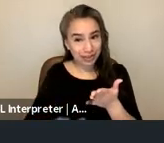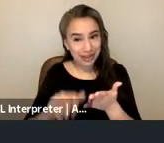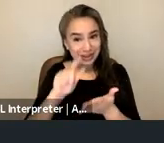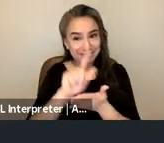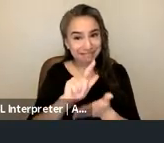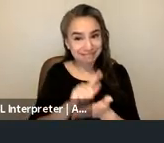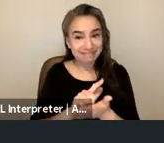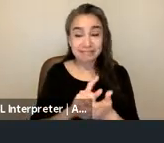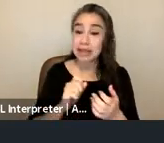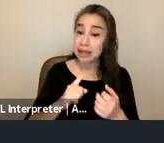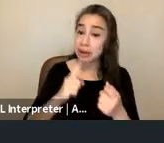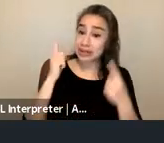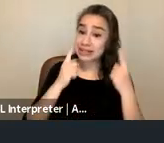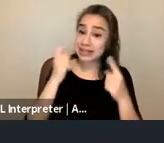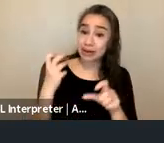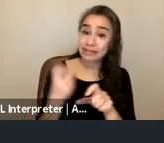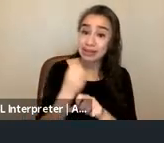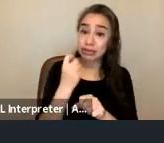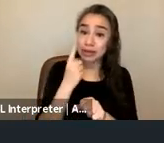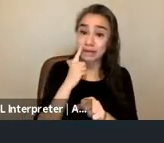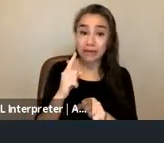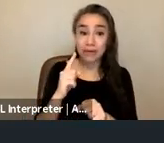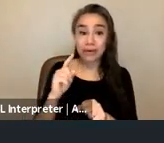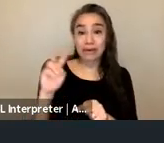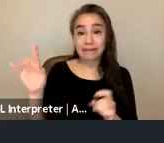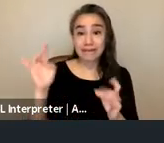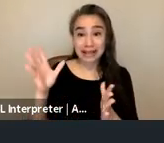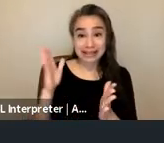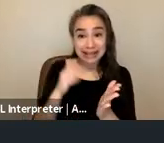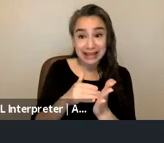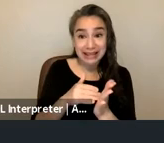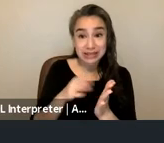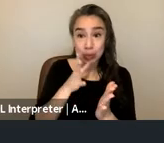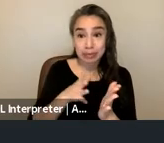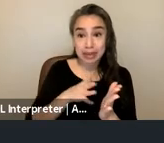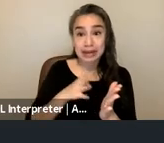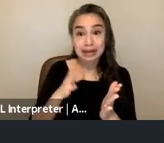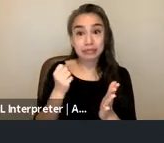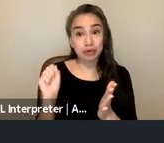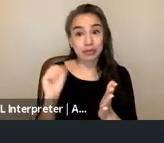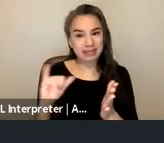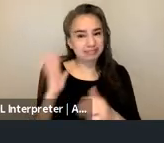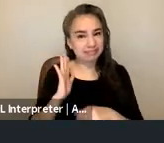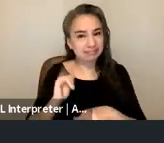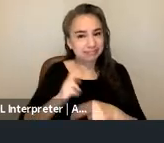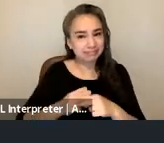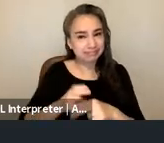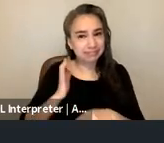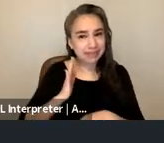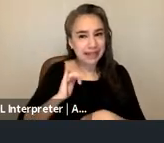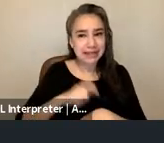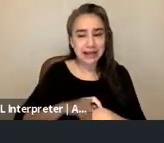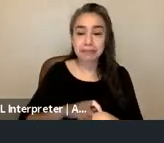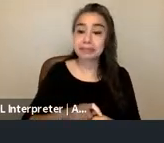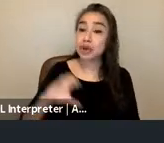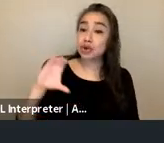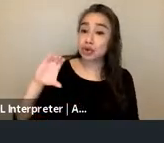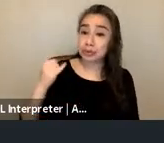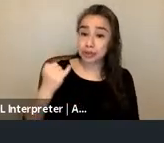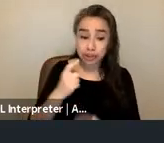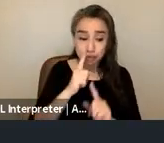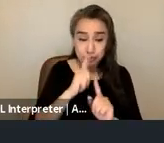for the violence against women at the time which is what it was called movement um it coordinated criminal justice responses with social